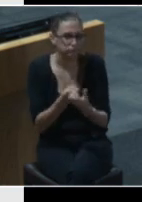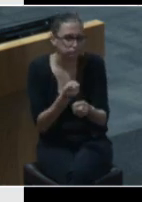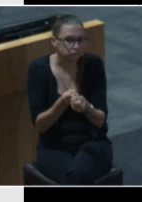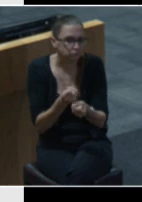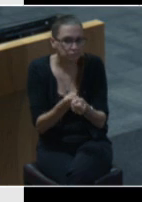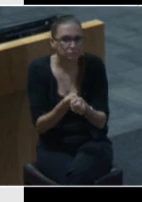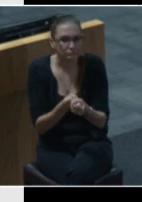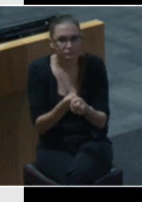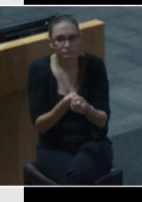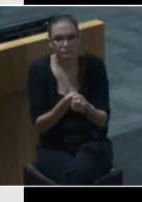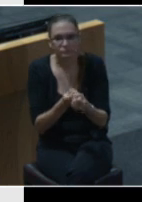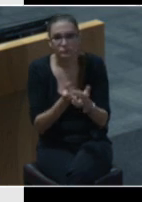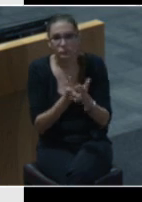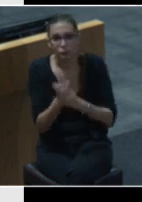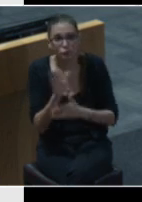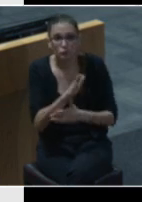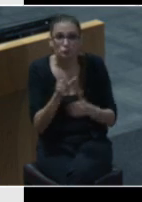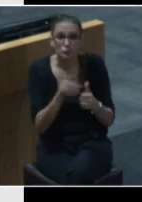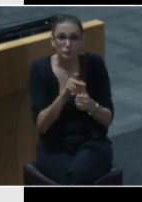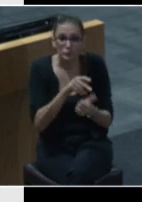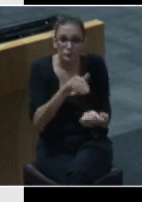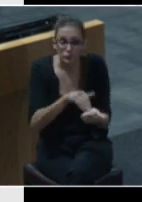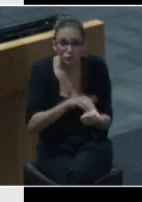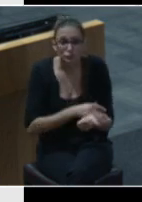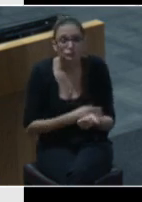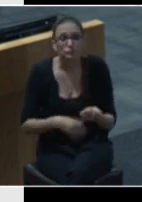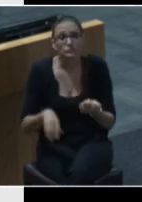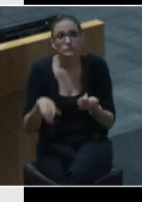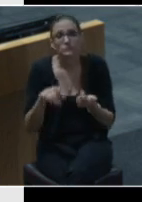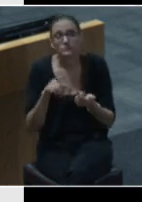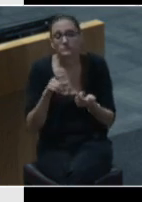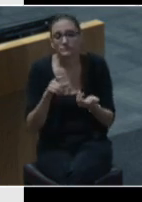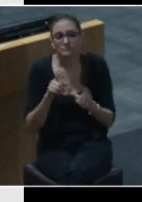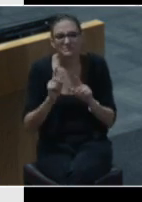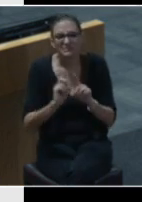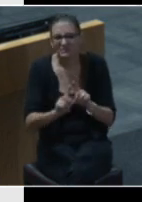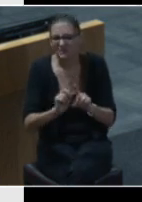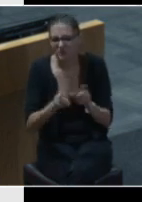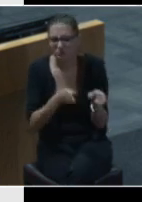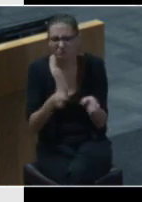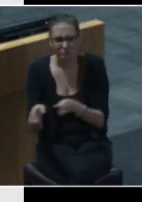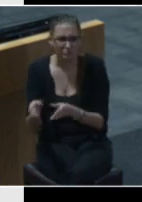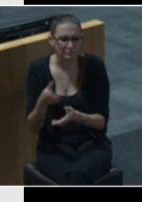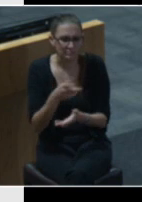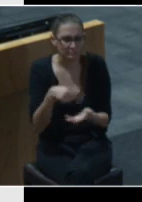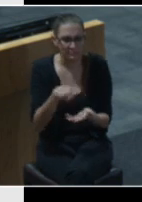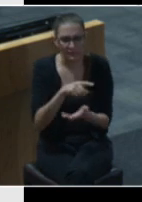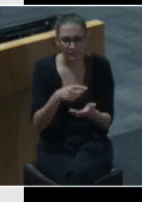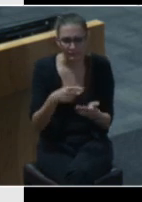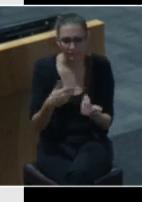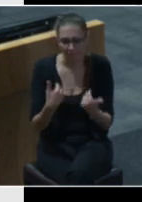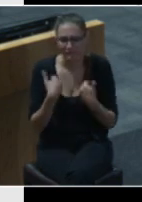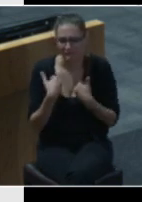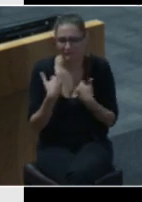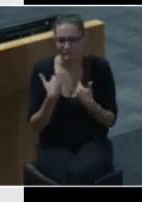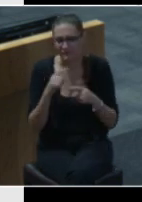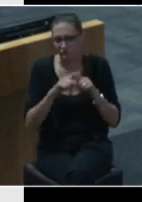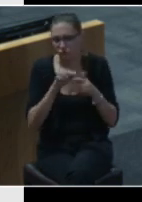through like primary care or with medications um and different needs that they may have um